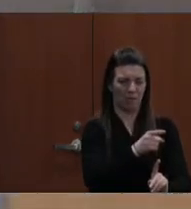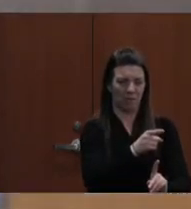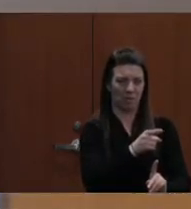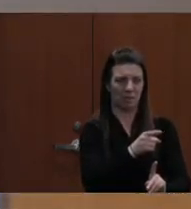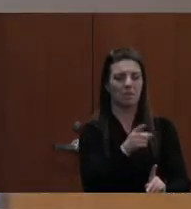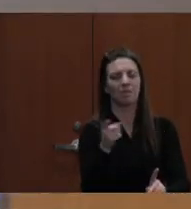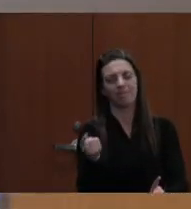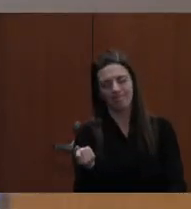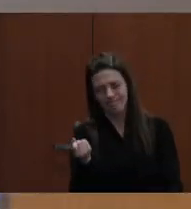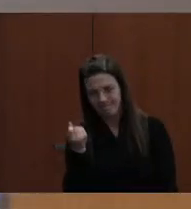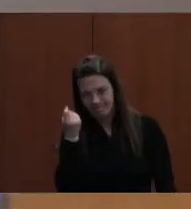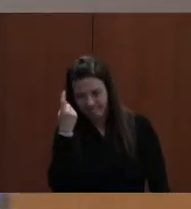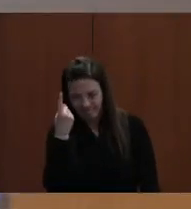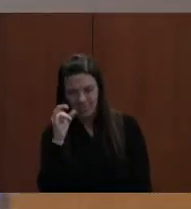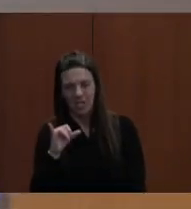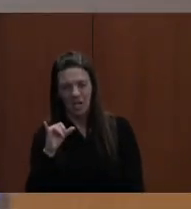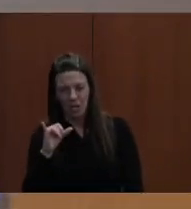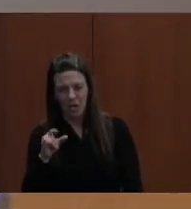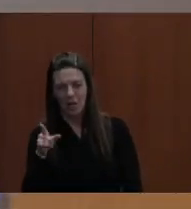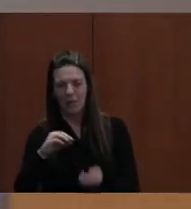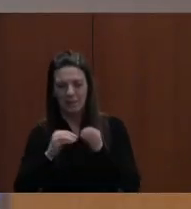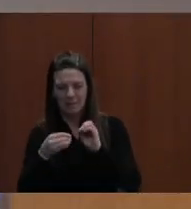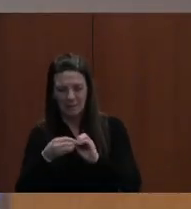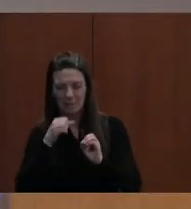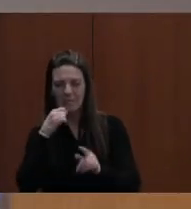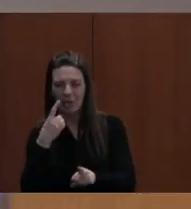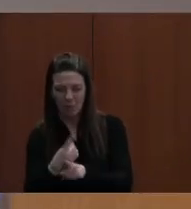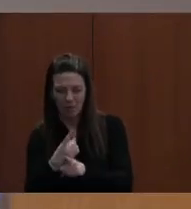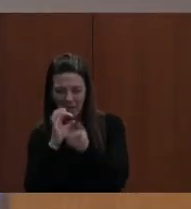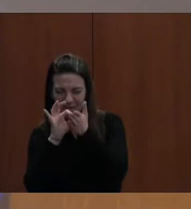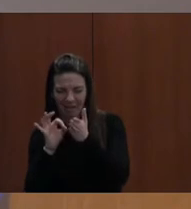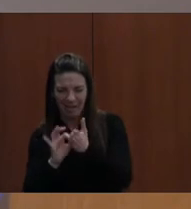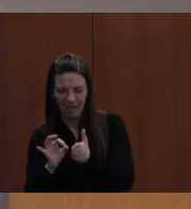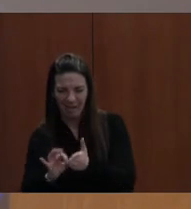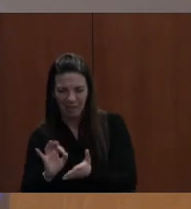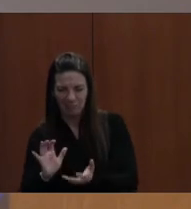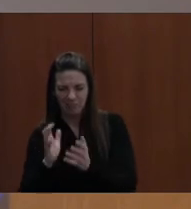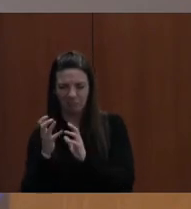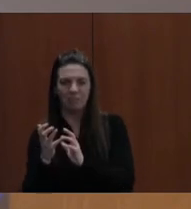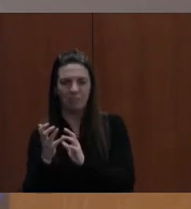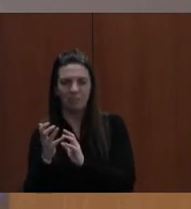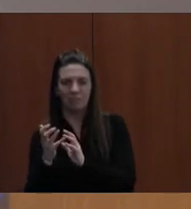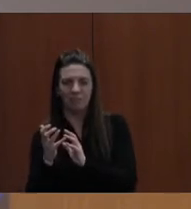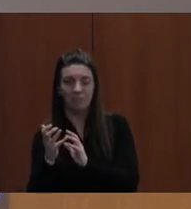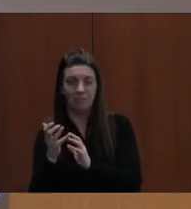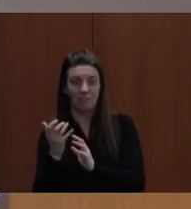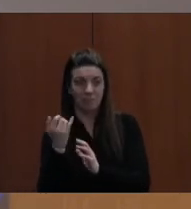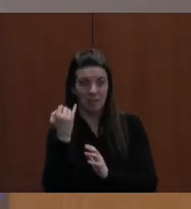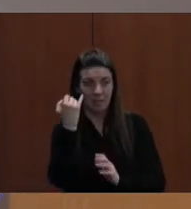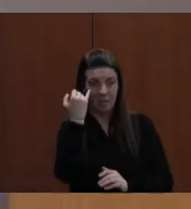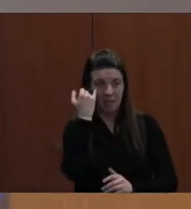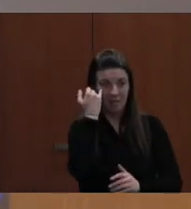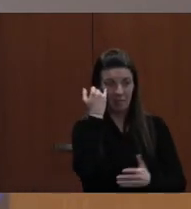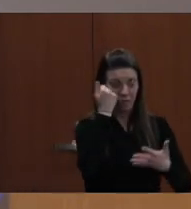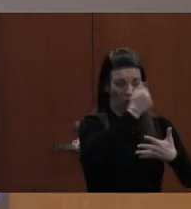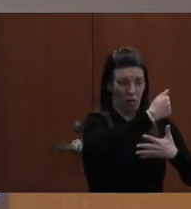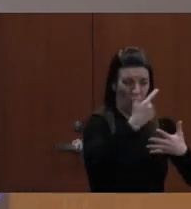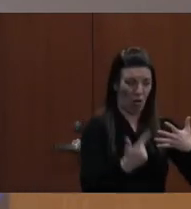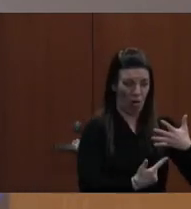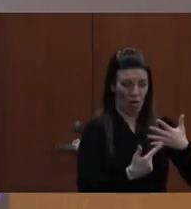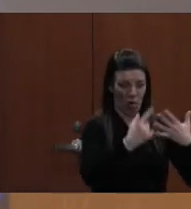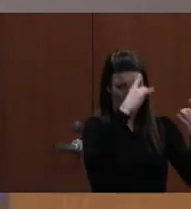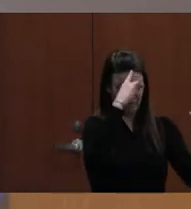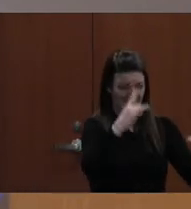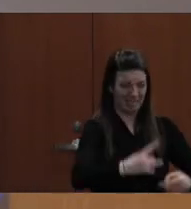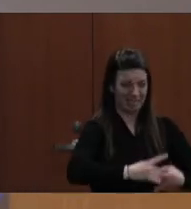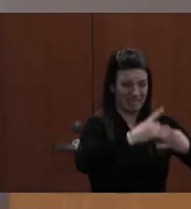makes sense. I apologize for that. What was it that, you know, if, if they all had such horrible scores, you know, so